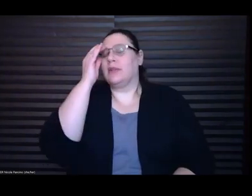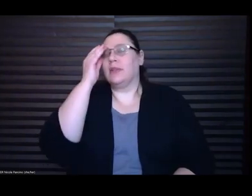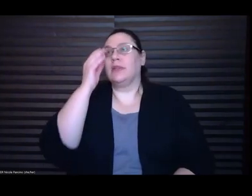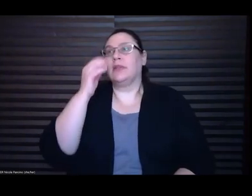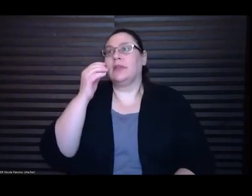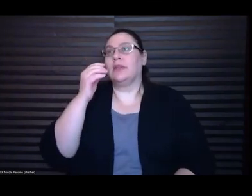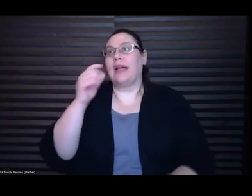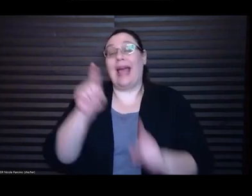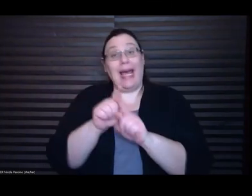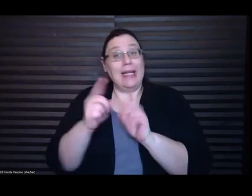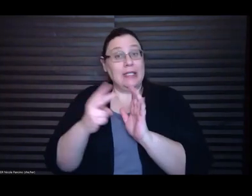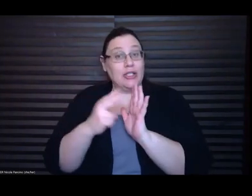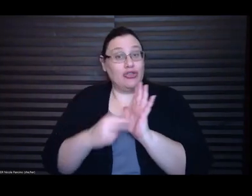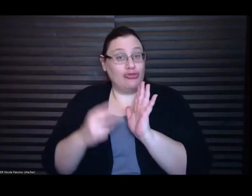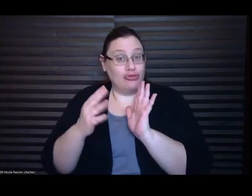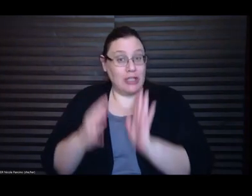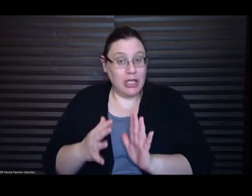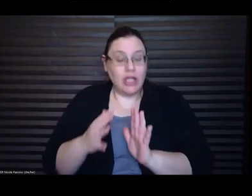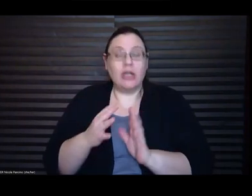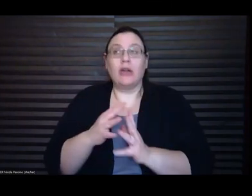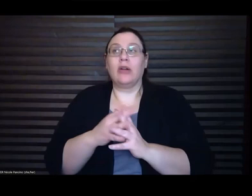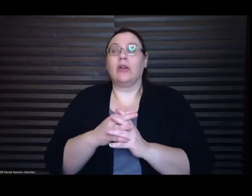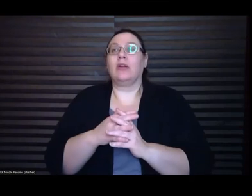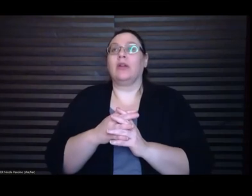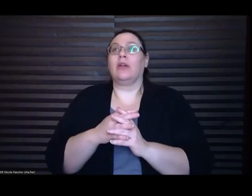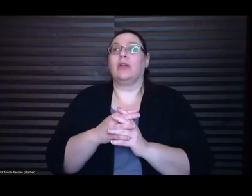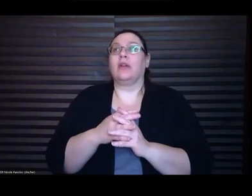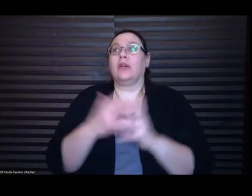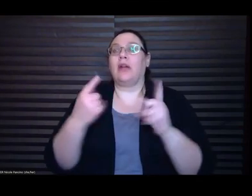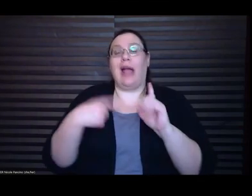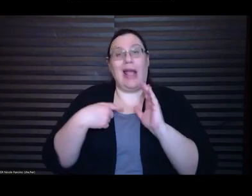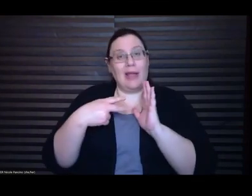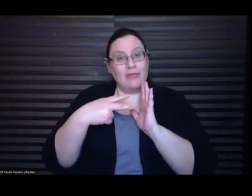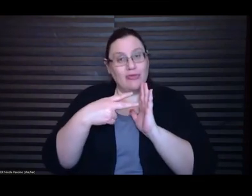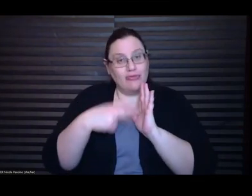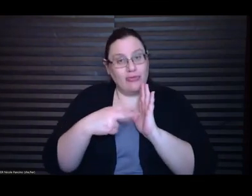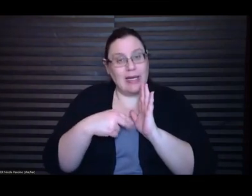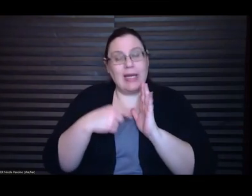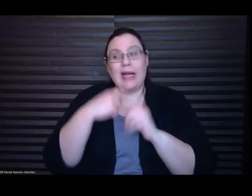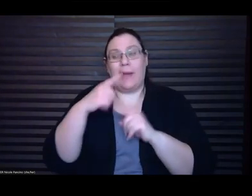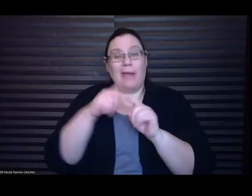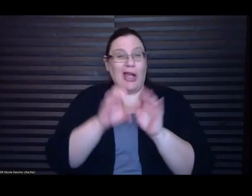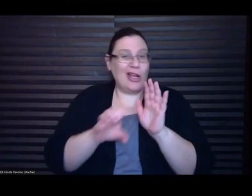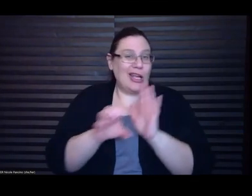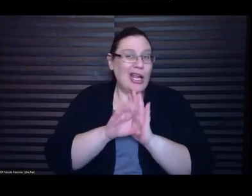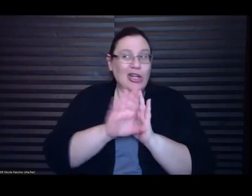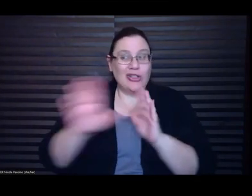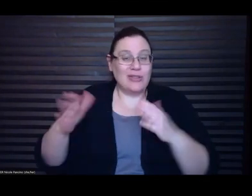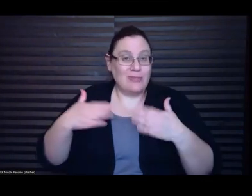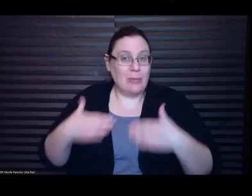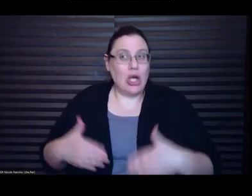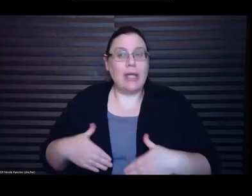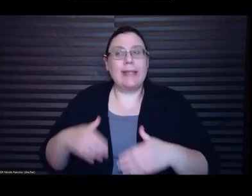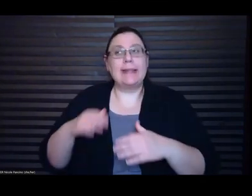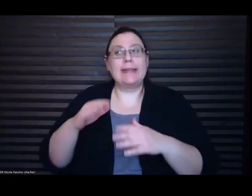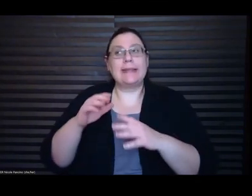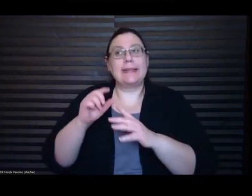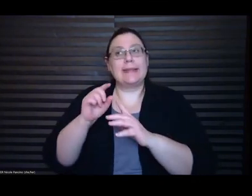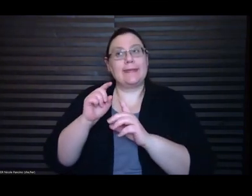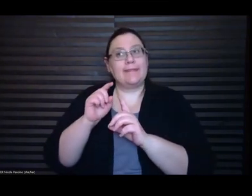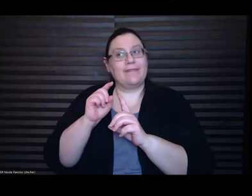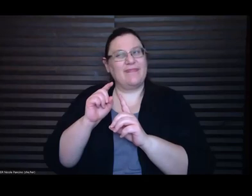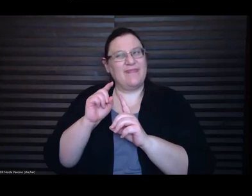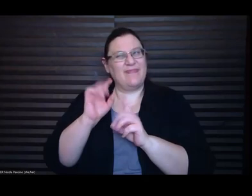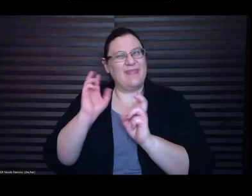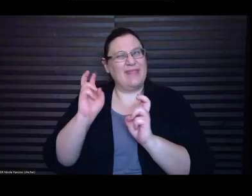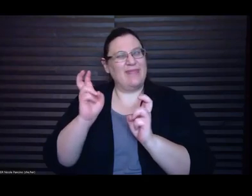about characters bodies that's that's the invitation to you know enter their skin and to